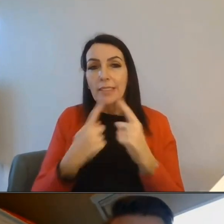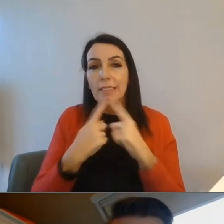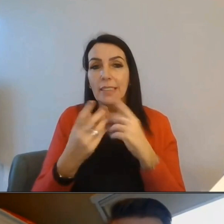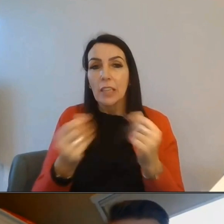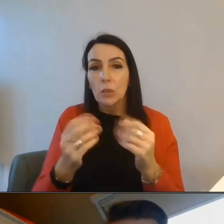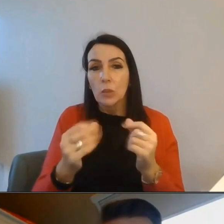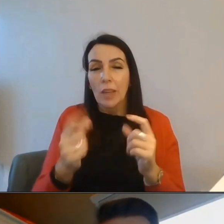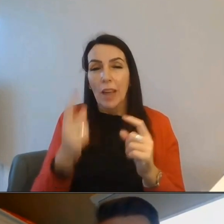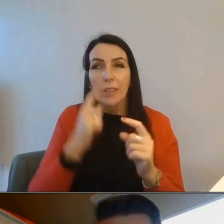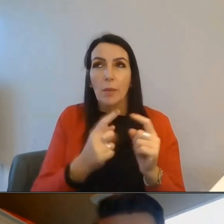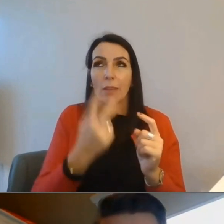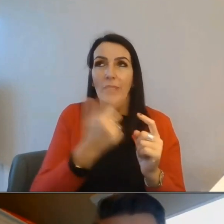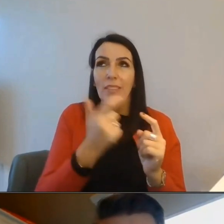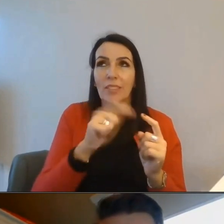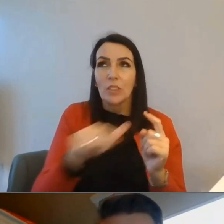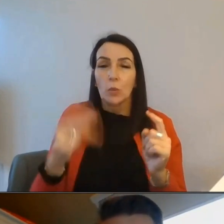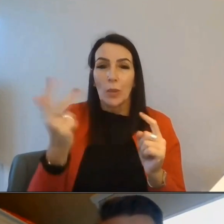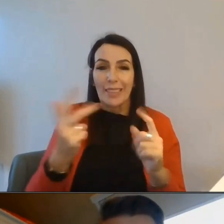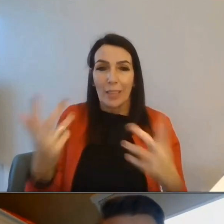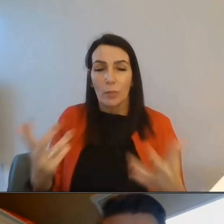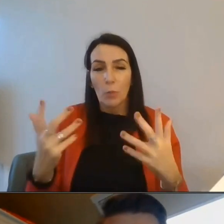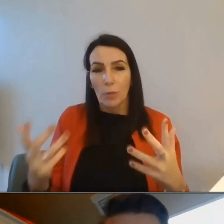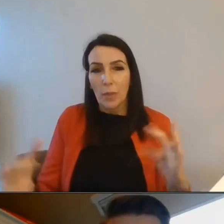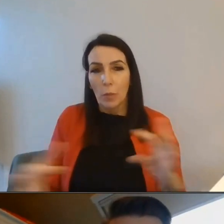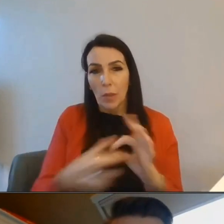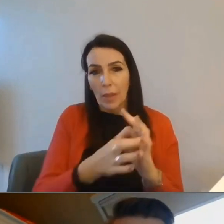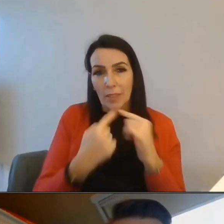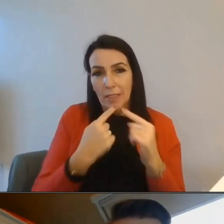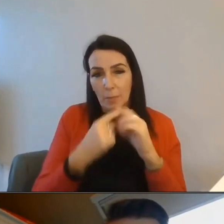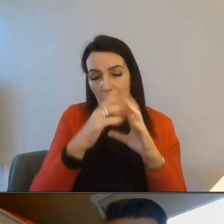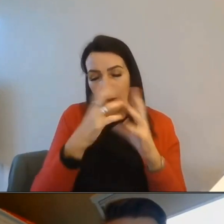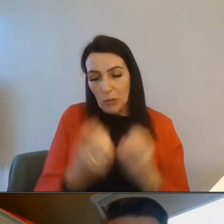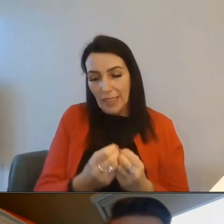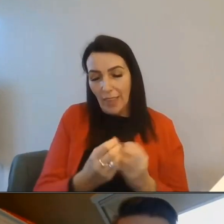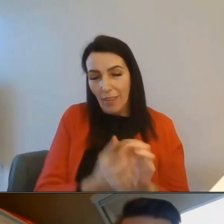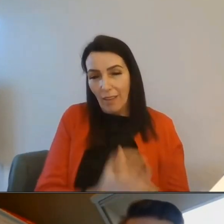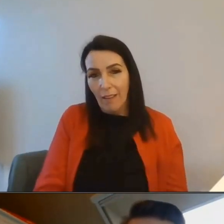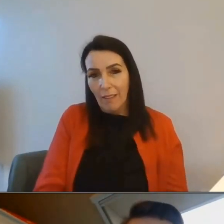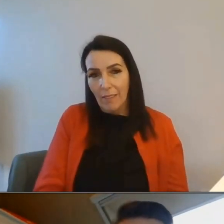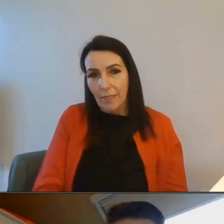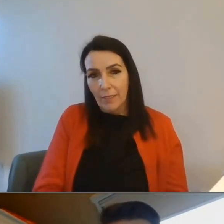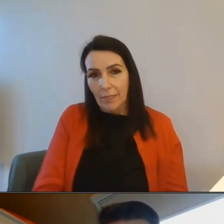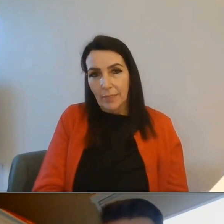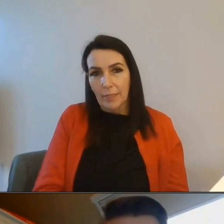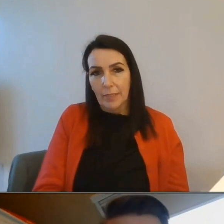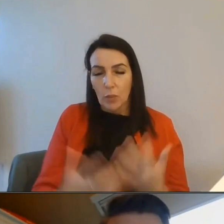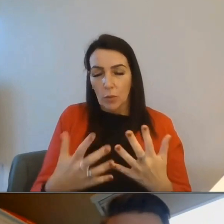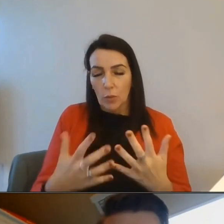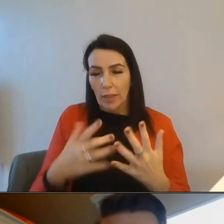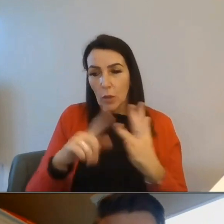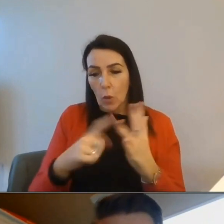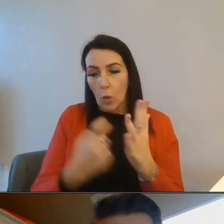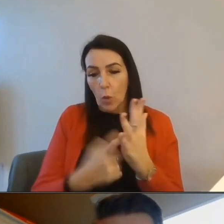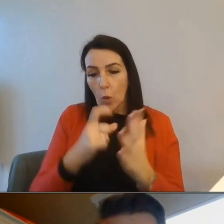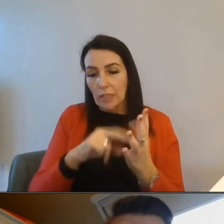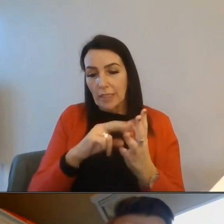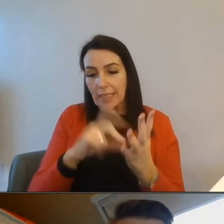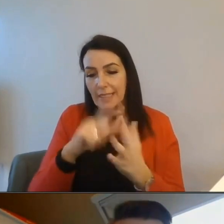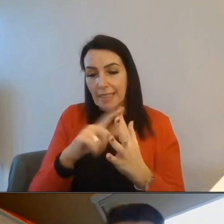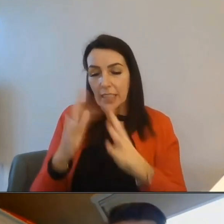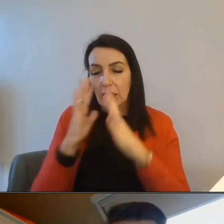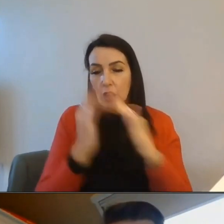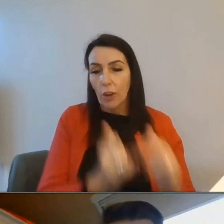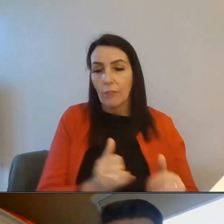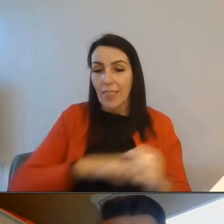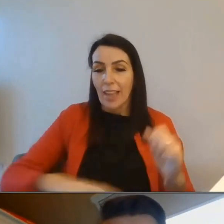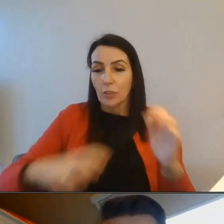17 or 18 currently that feed into the database as a whole. So likes of Ordnance Survey, the Land Registry, some